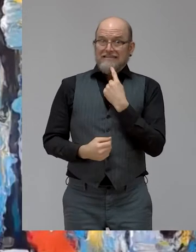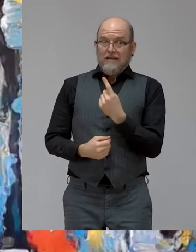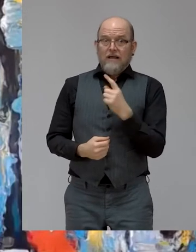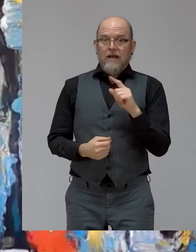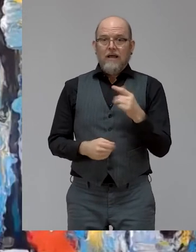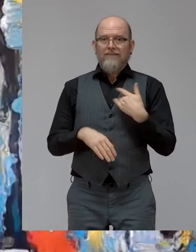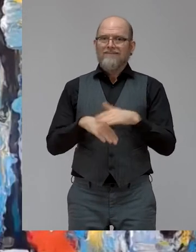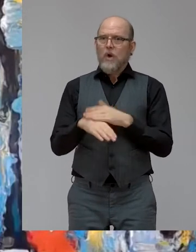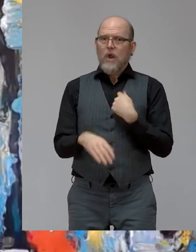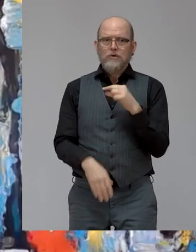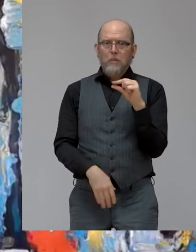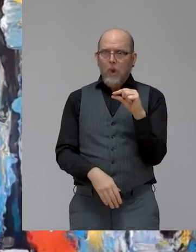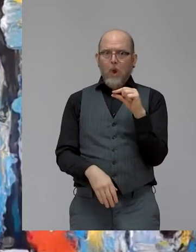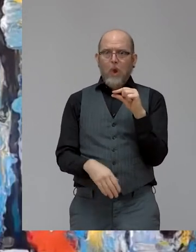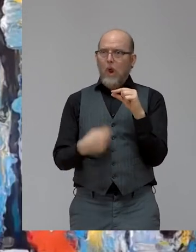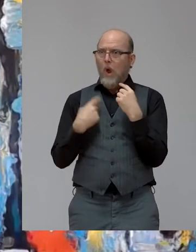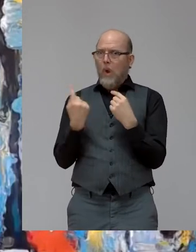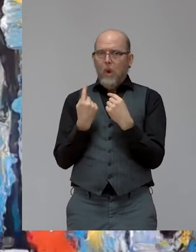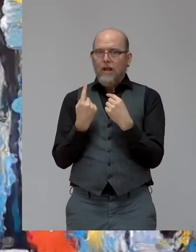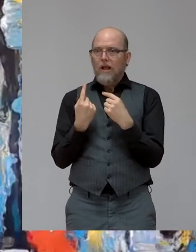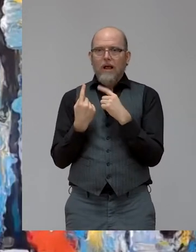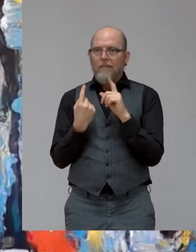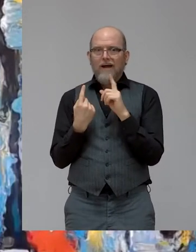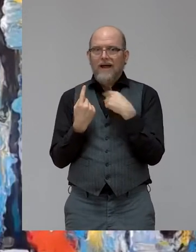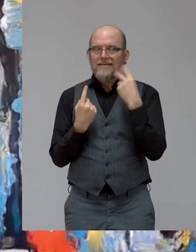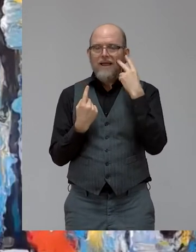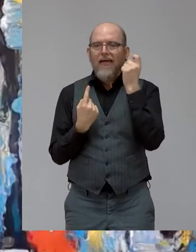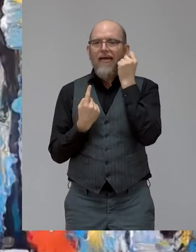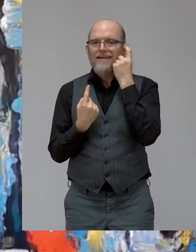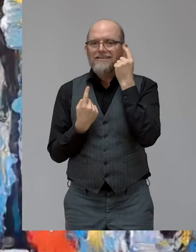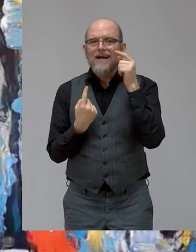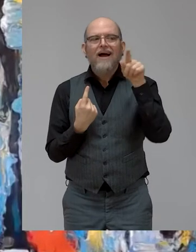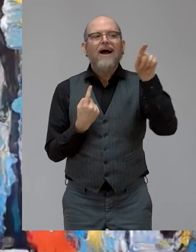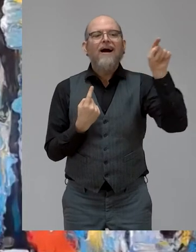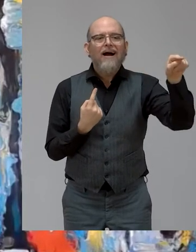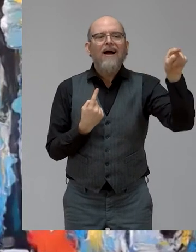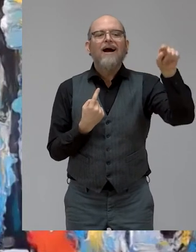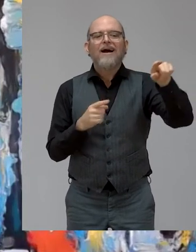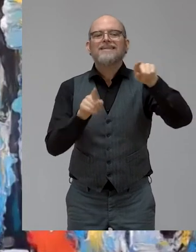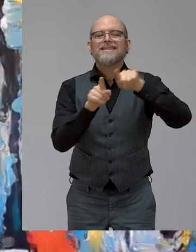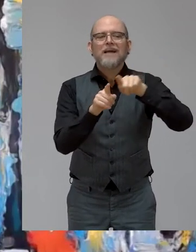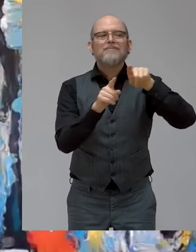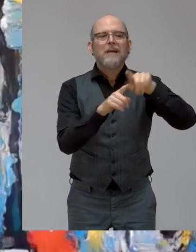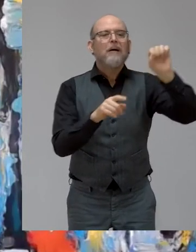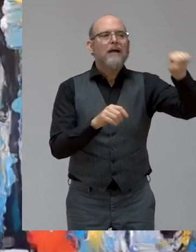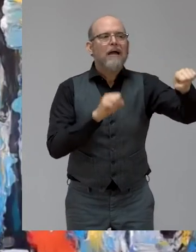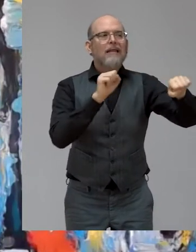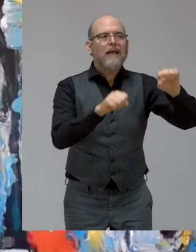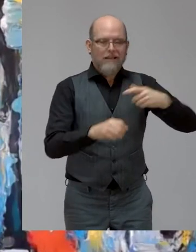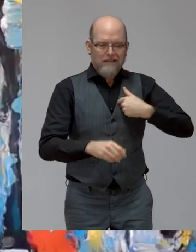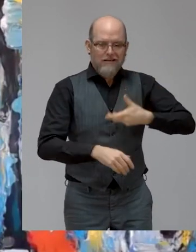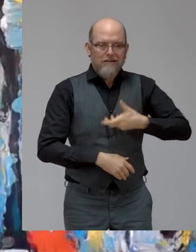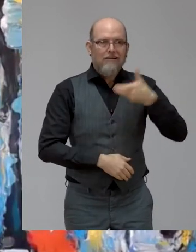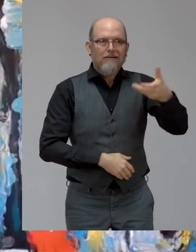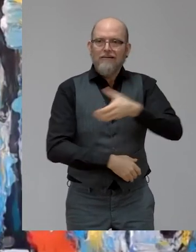on the other hand, it made me understand that I also have some amazing things to share, and I need to find